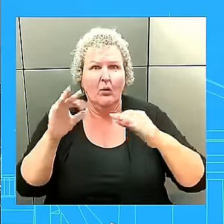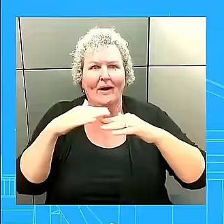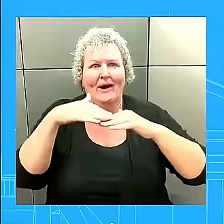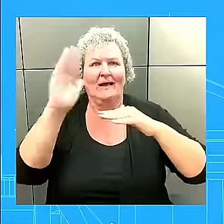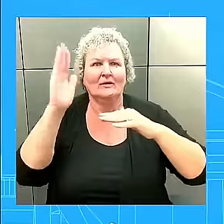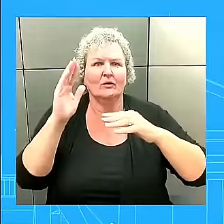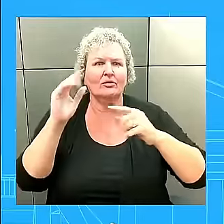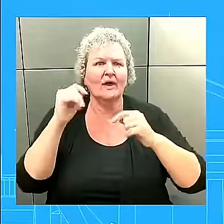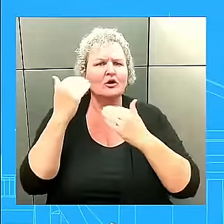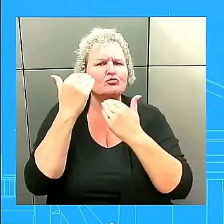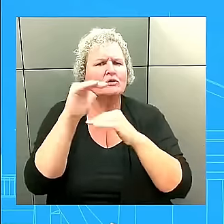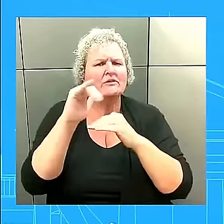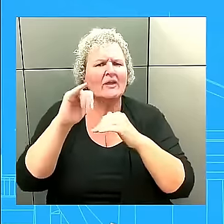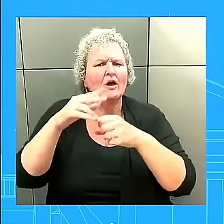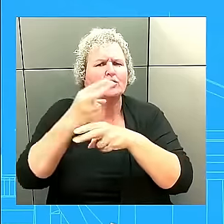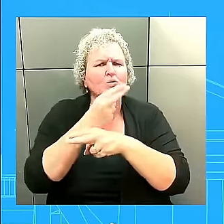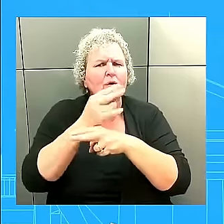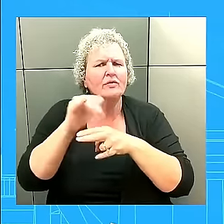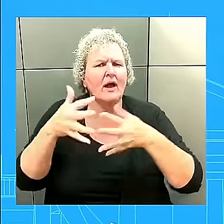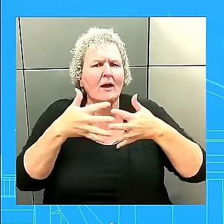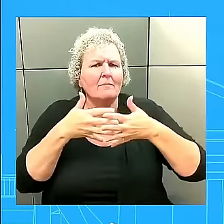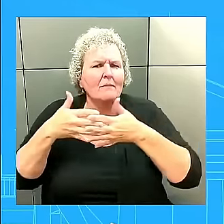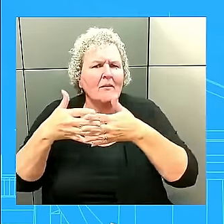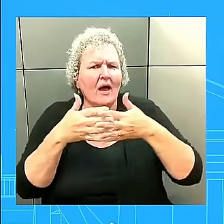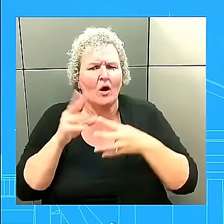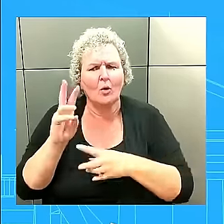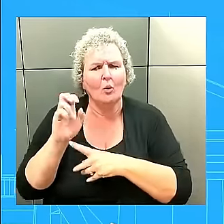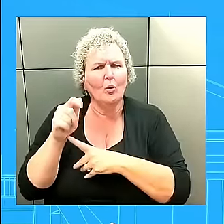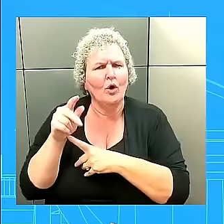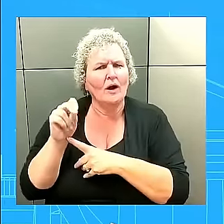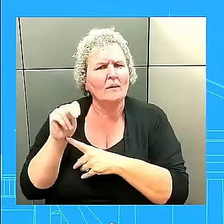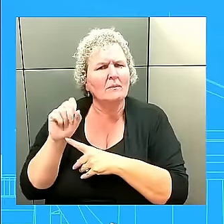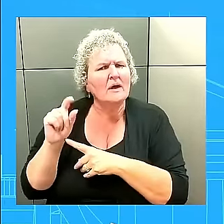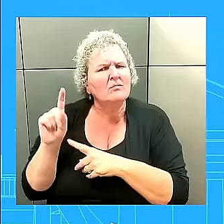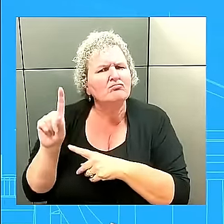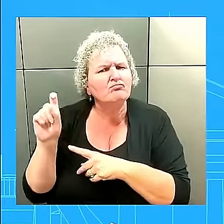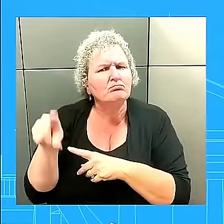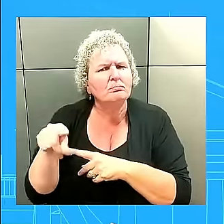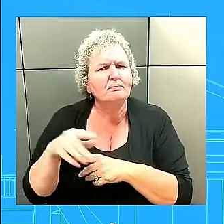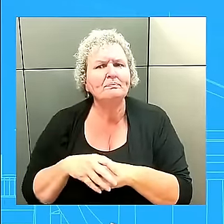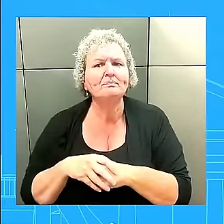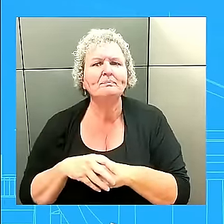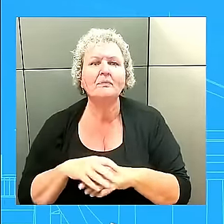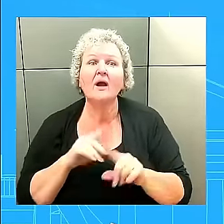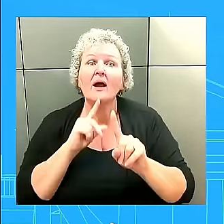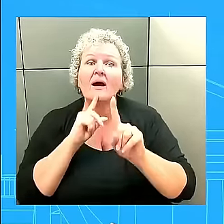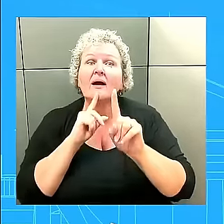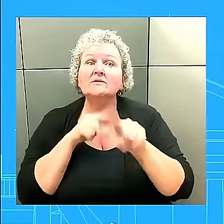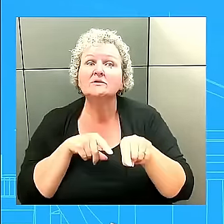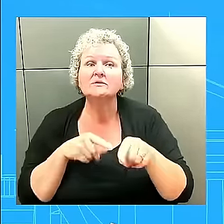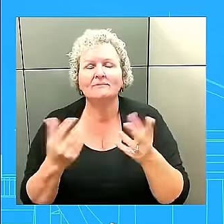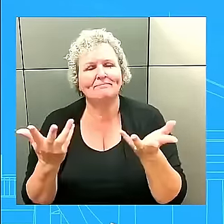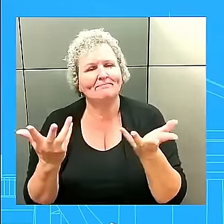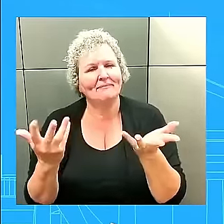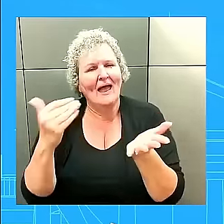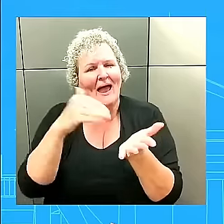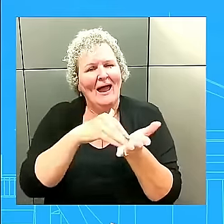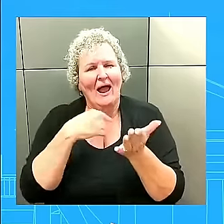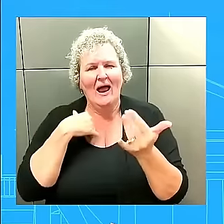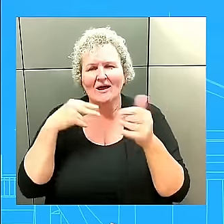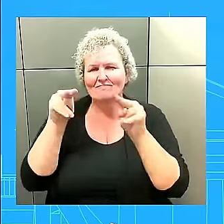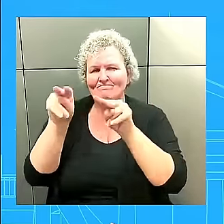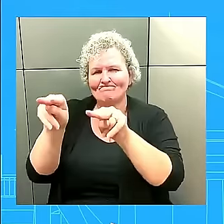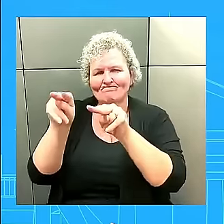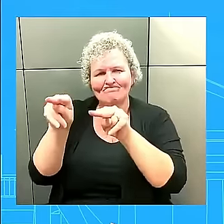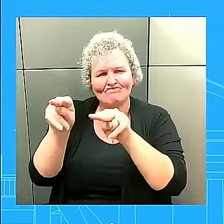Yeah. Again, number one, we're monitoring this closely. Um, and that's where we are right now. I came and gave you a very honest assessment of exactly where